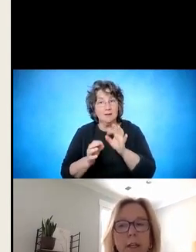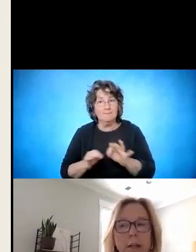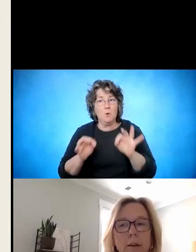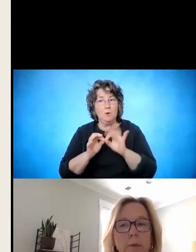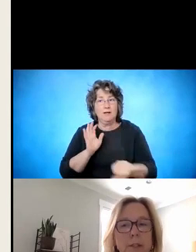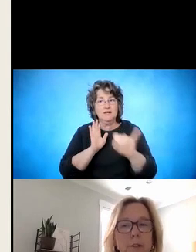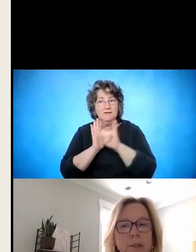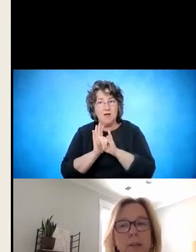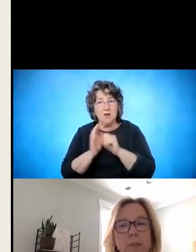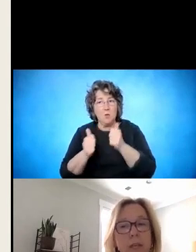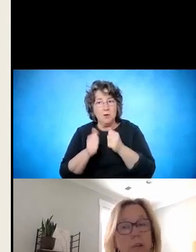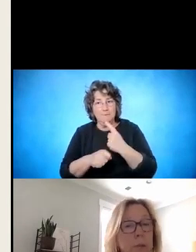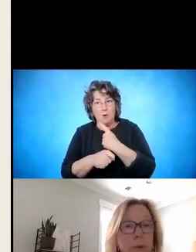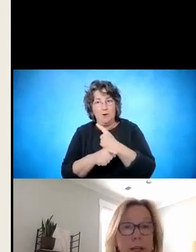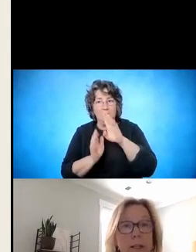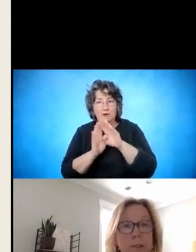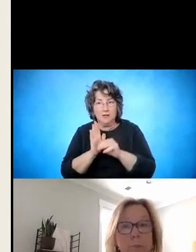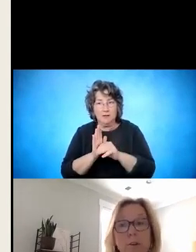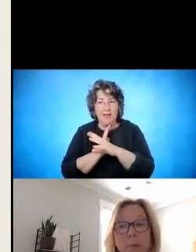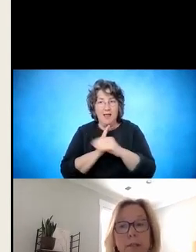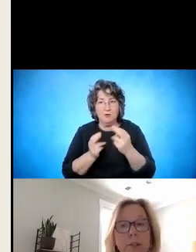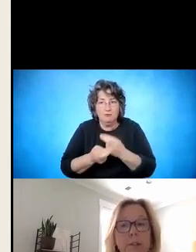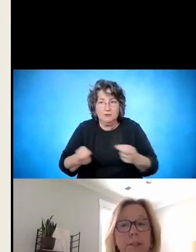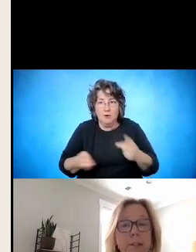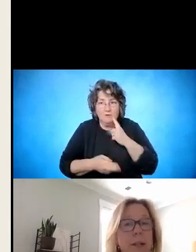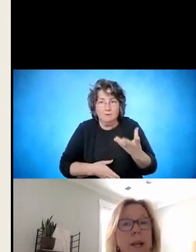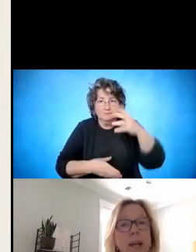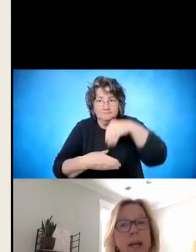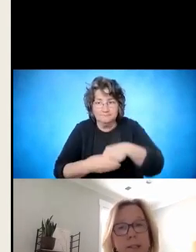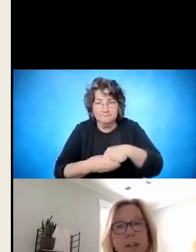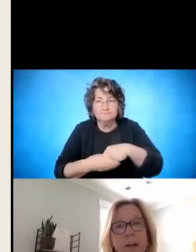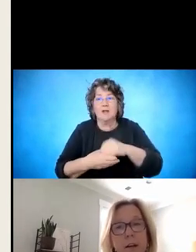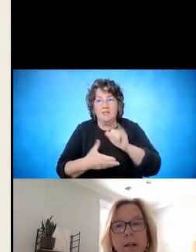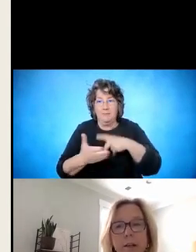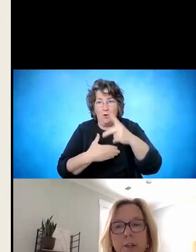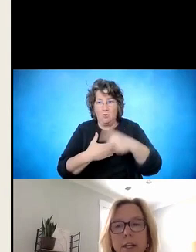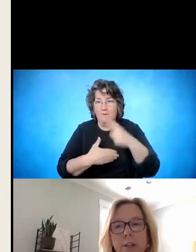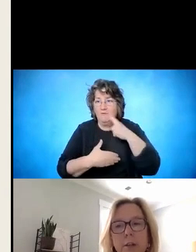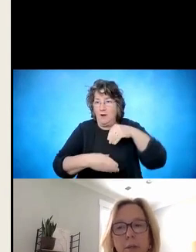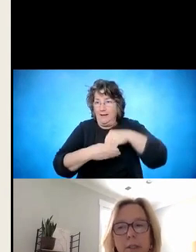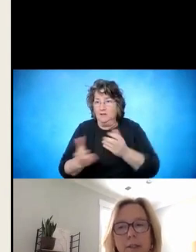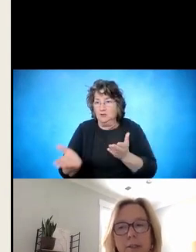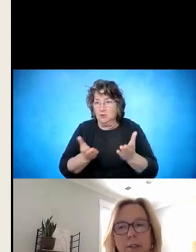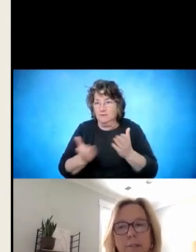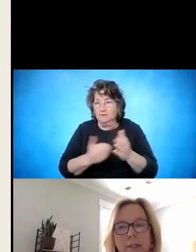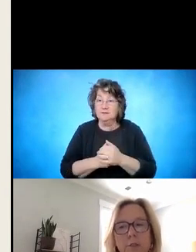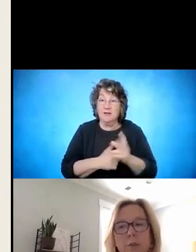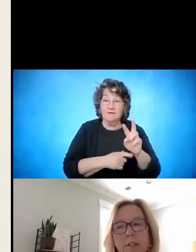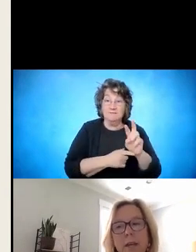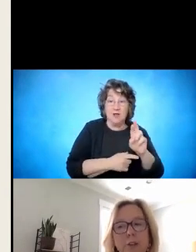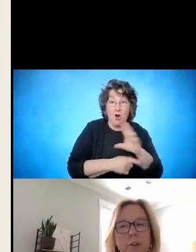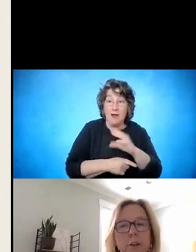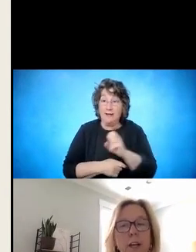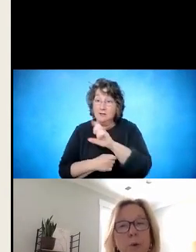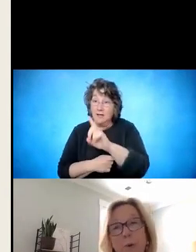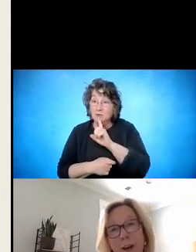curricula or resources that will be incorporated into program and services and as VR and education are building the services, we want